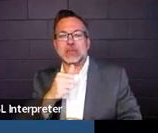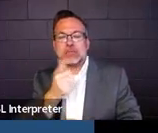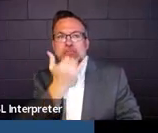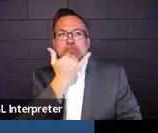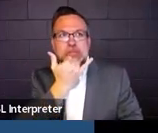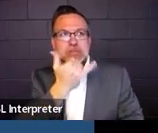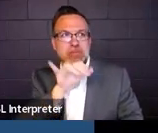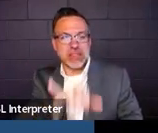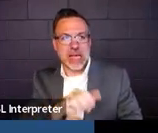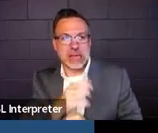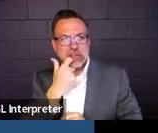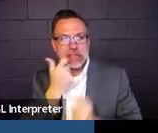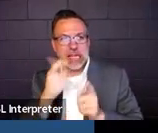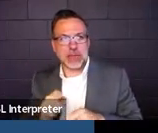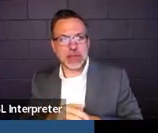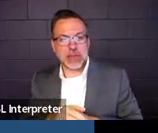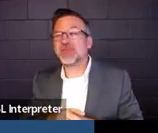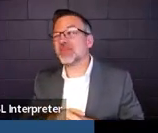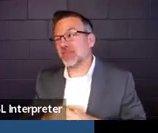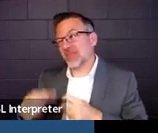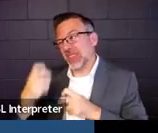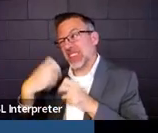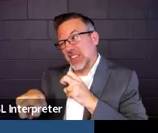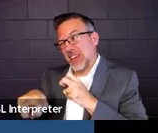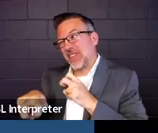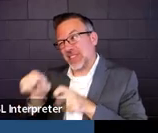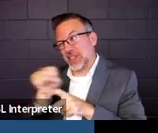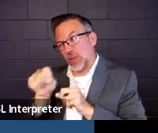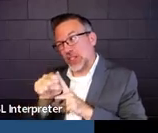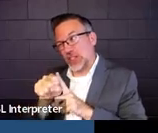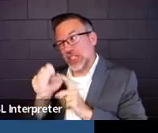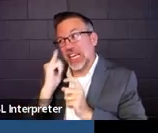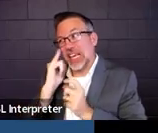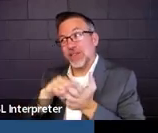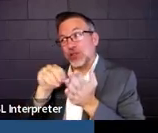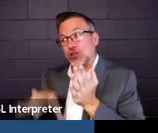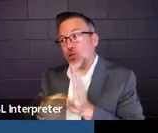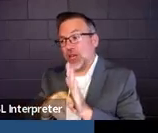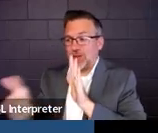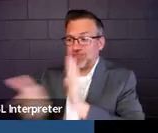Yeah. Yeah. That's a tough situation. Yeah. Yeah.